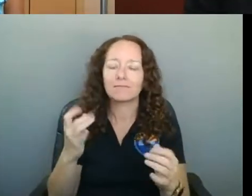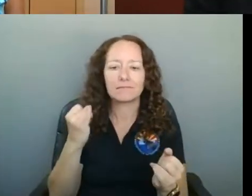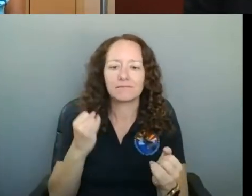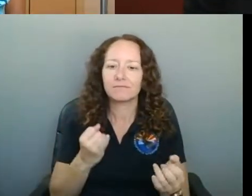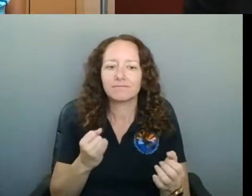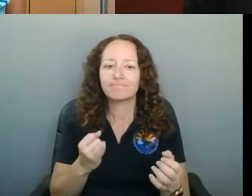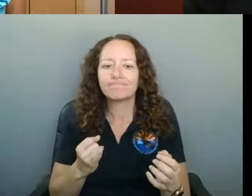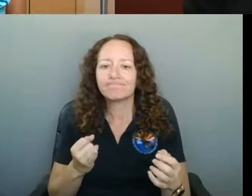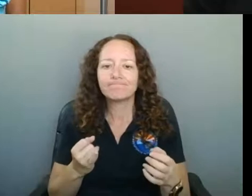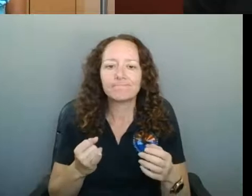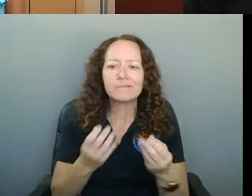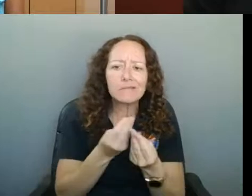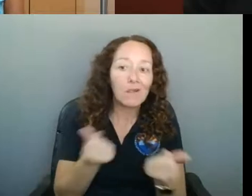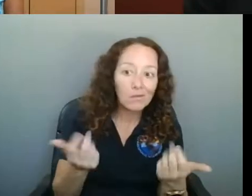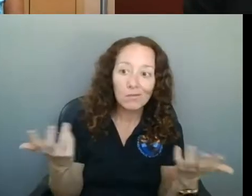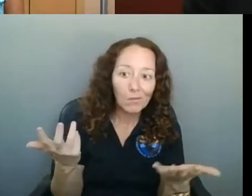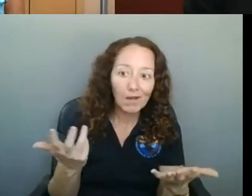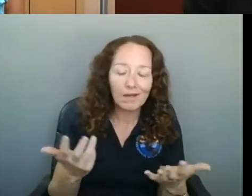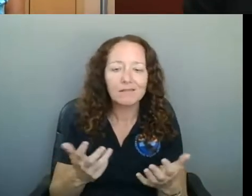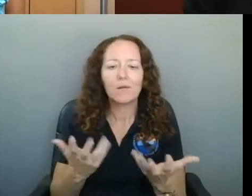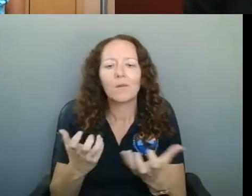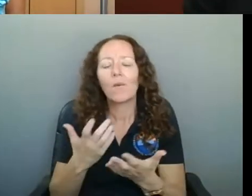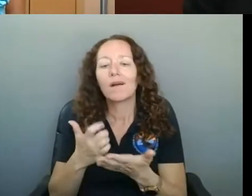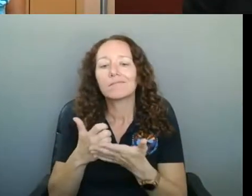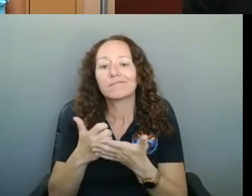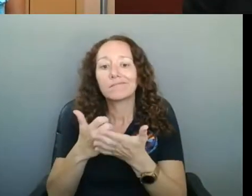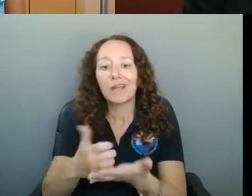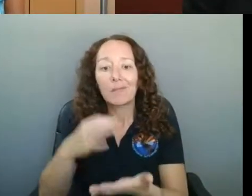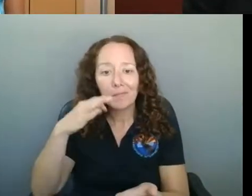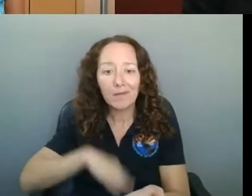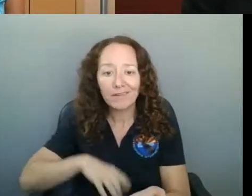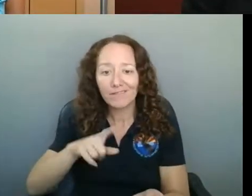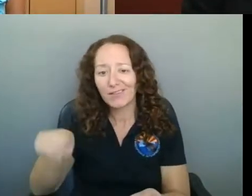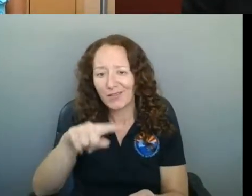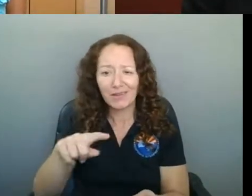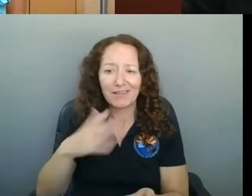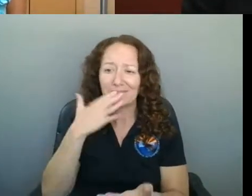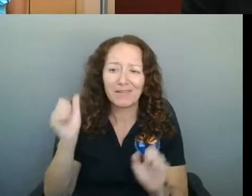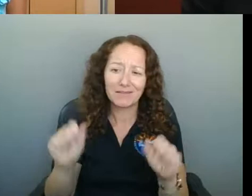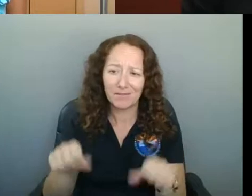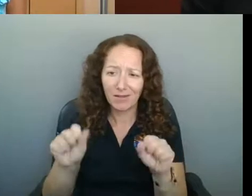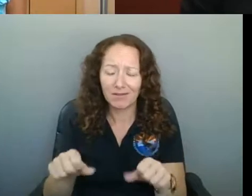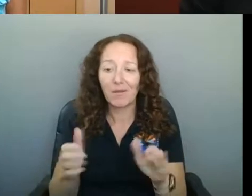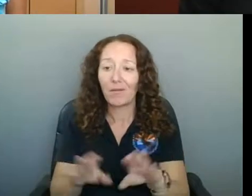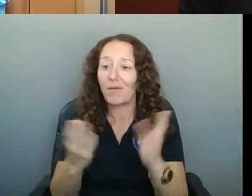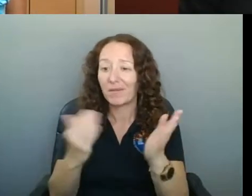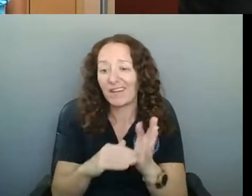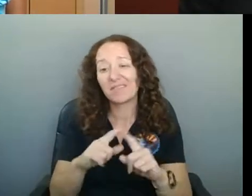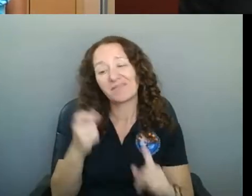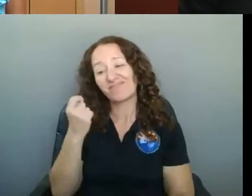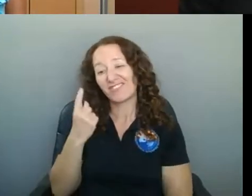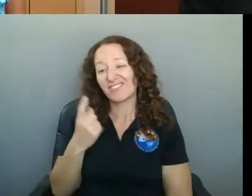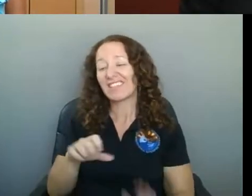benefit you in the best way possible for your business and get back open. But the state does kind of have